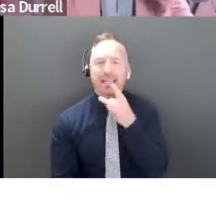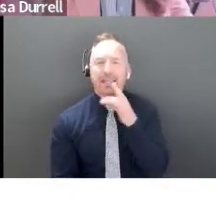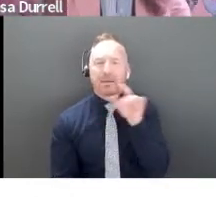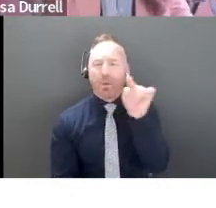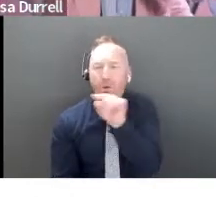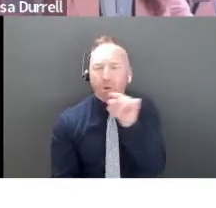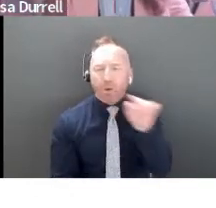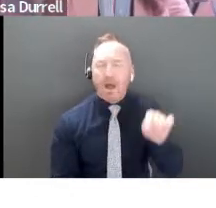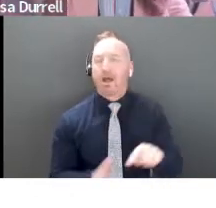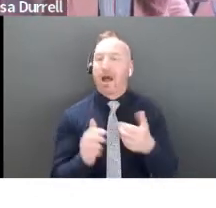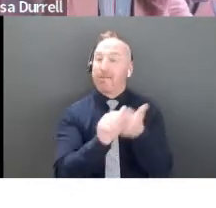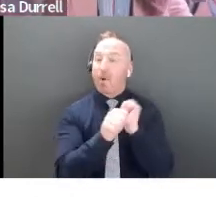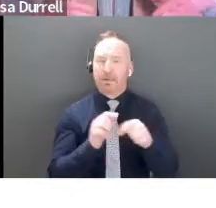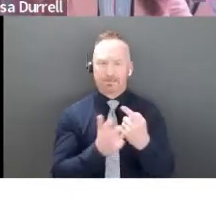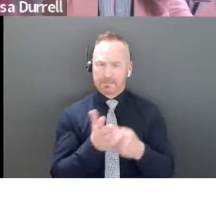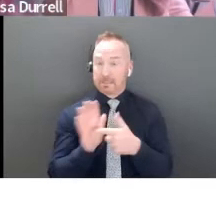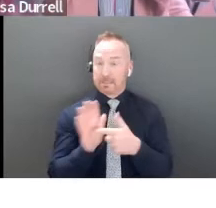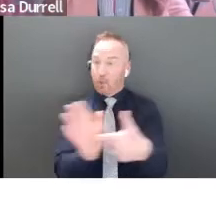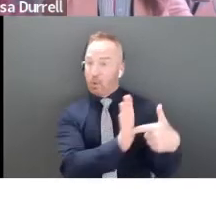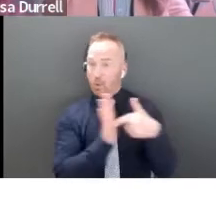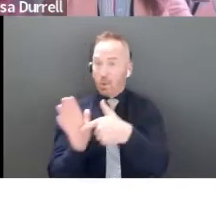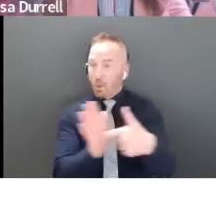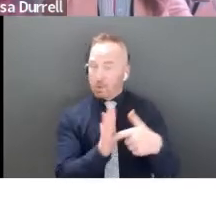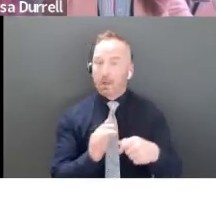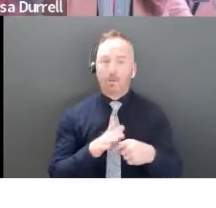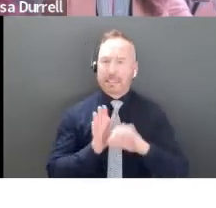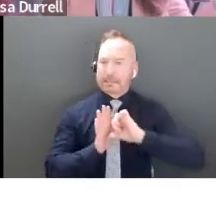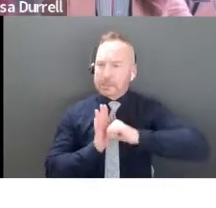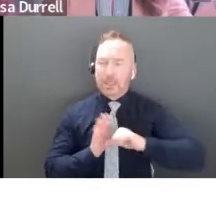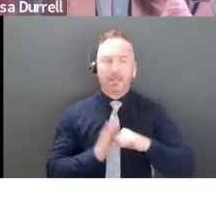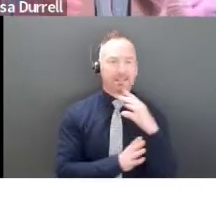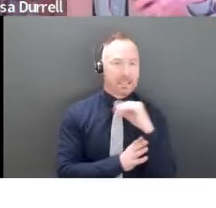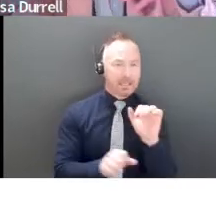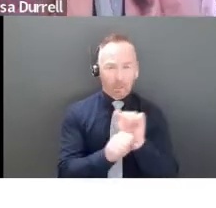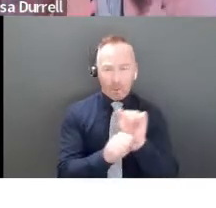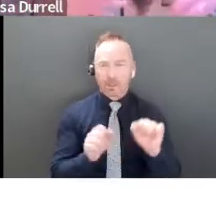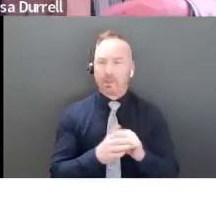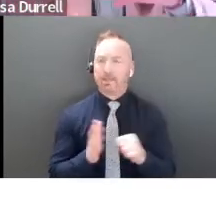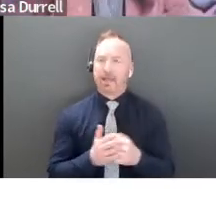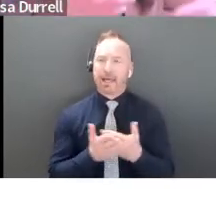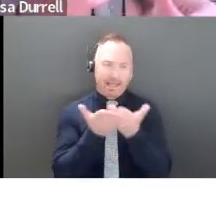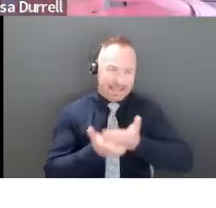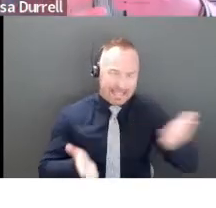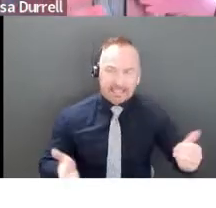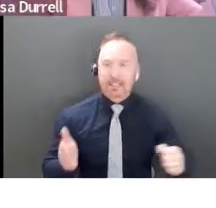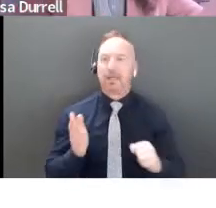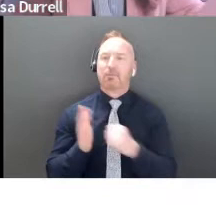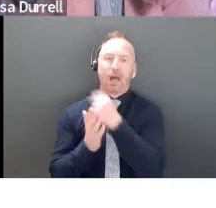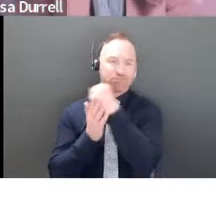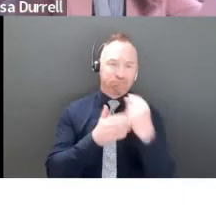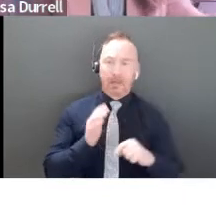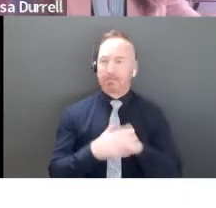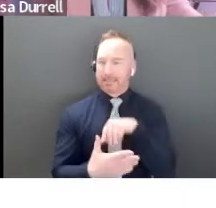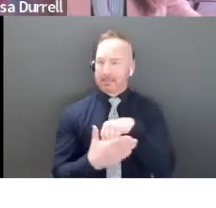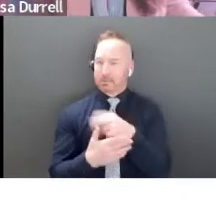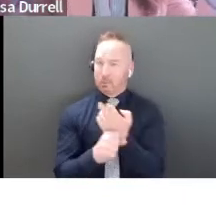But sometimes it really does showcase how you know, there's a company I'm working a supply chain, and they do all the stuff internally. So